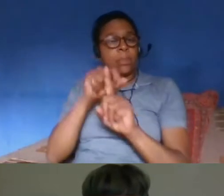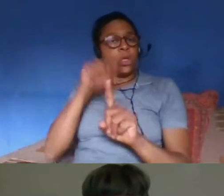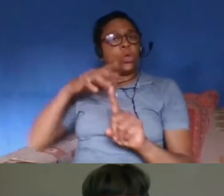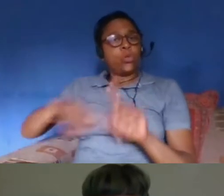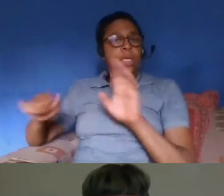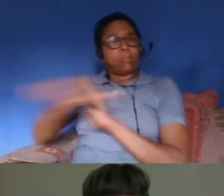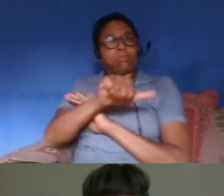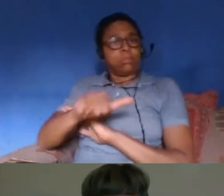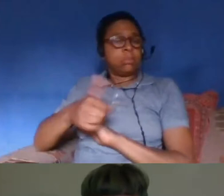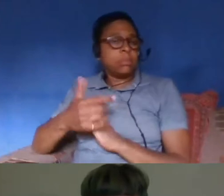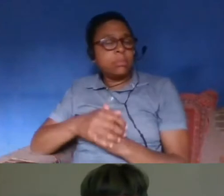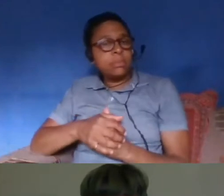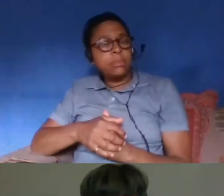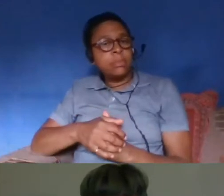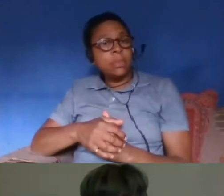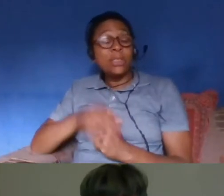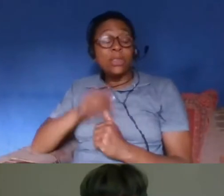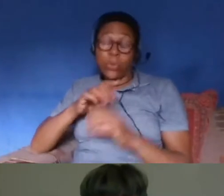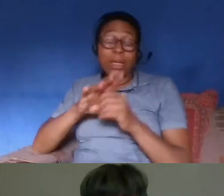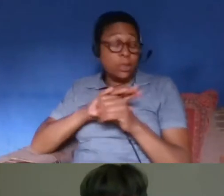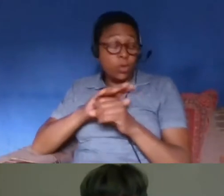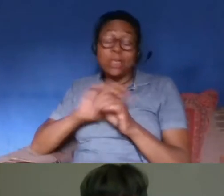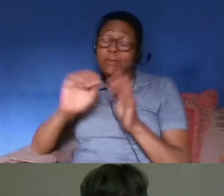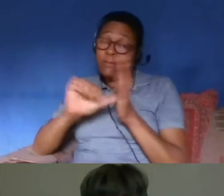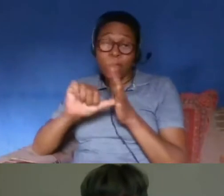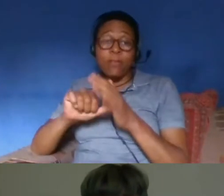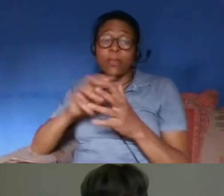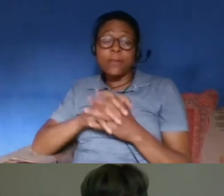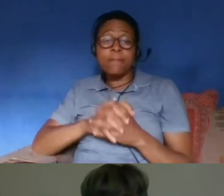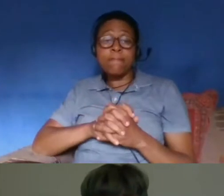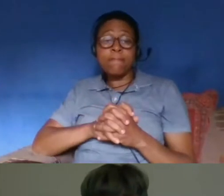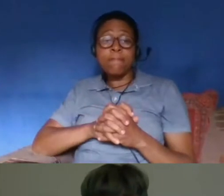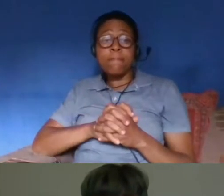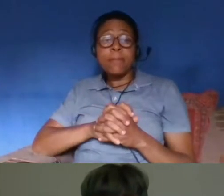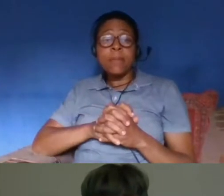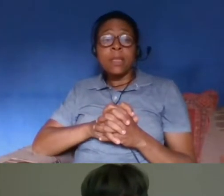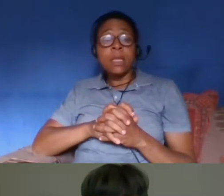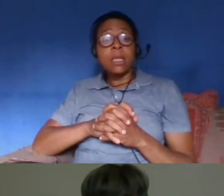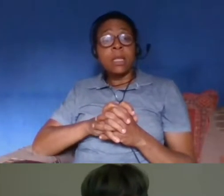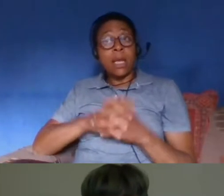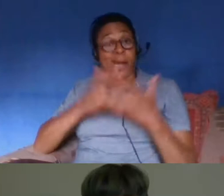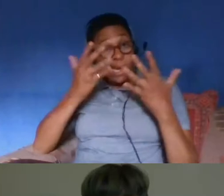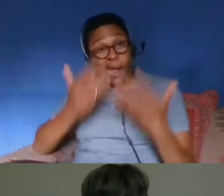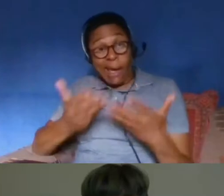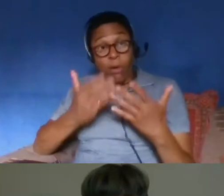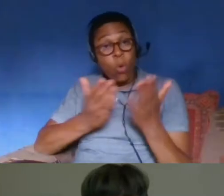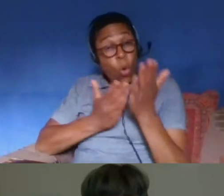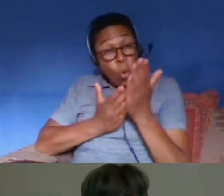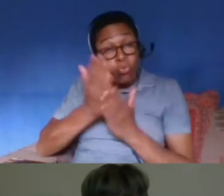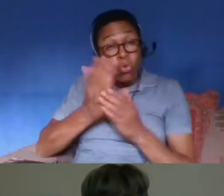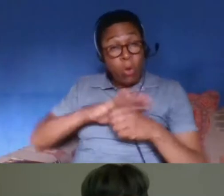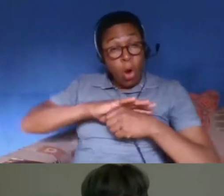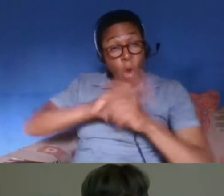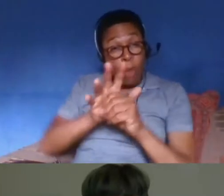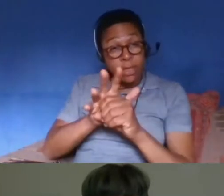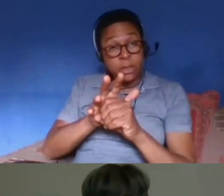the situation is proven to be very difficult particularly as we've seen that covid actually has a much more dramatic